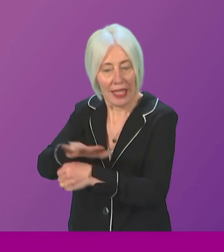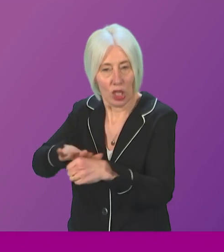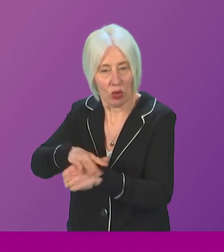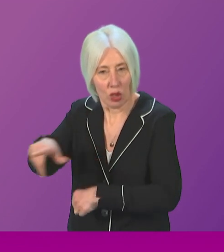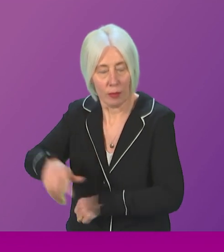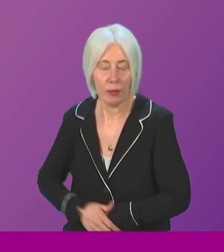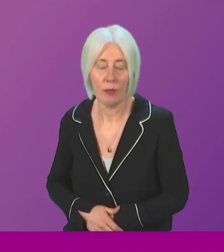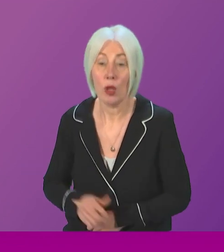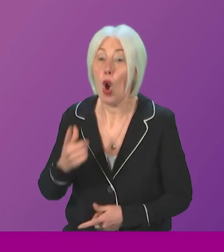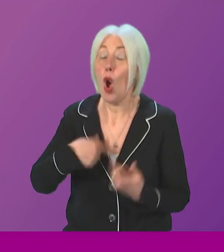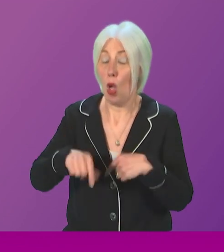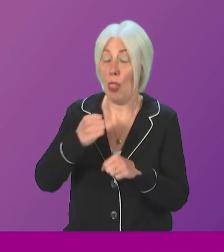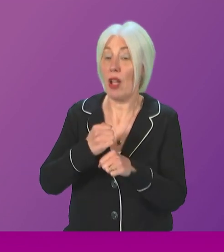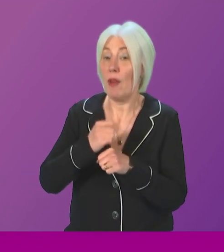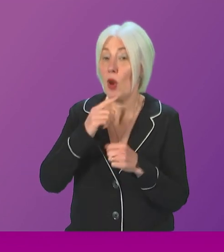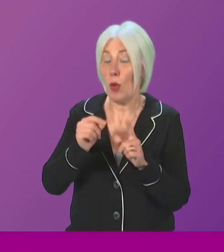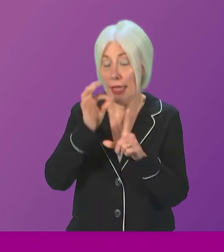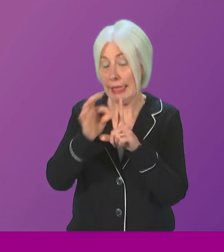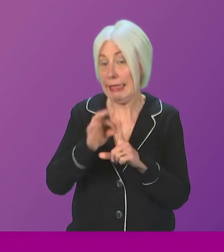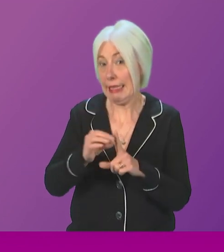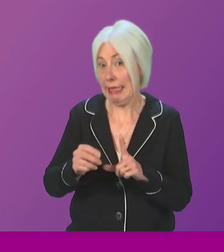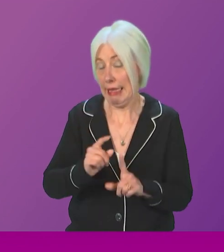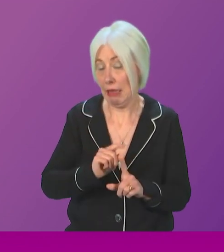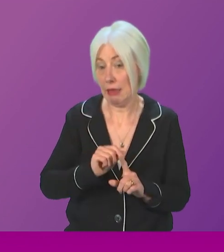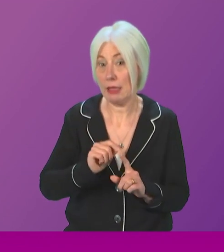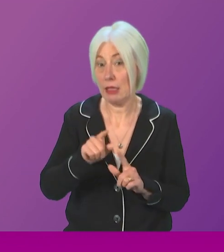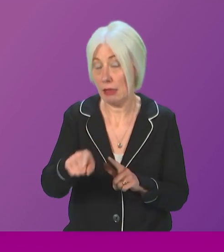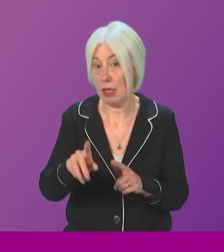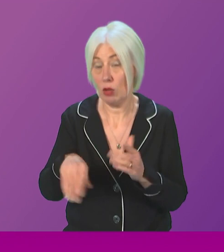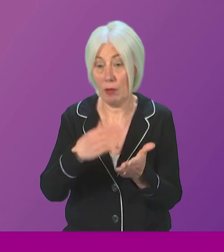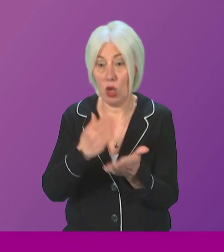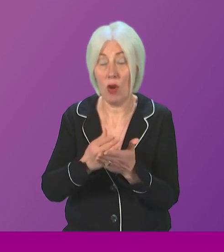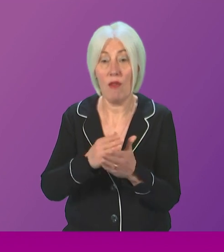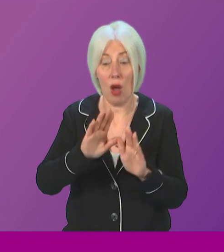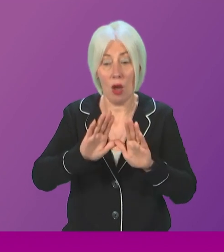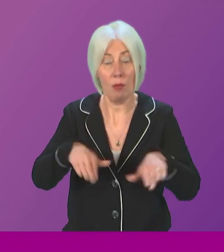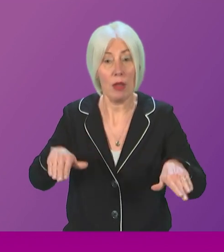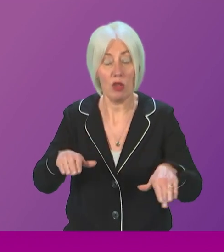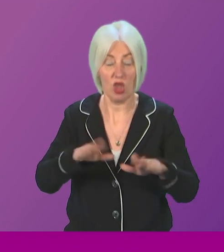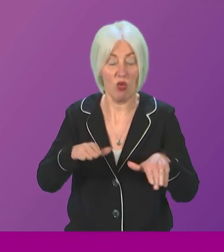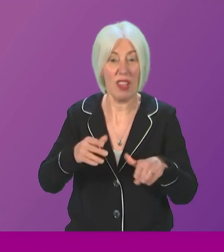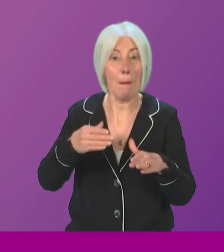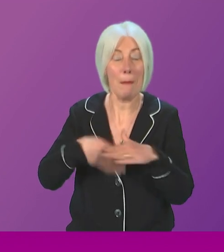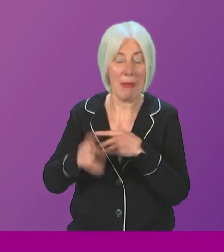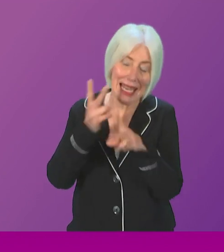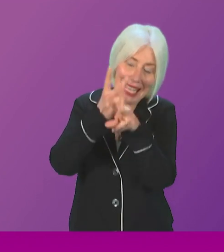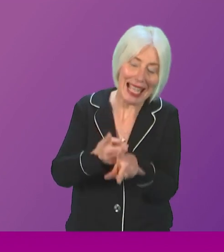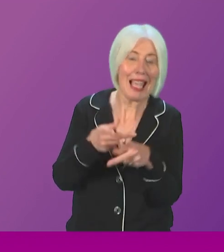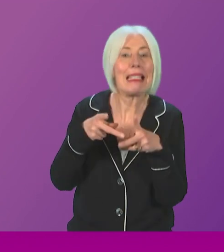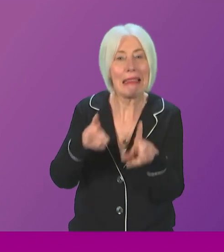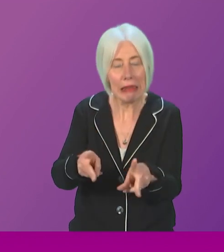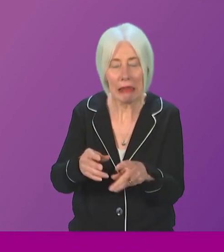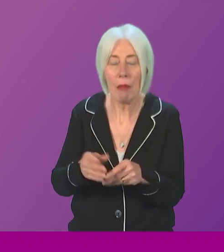will lay out and we will lay out as a Government in detail what we can do for care-experienced young people. There, of course, has been some